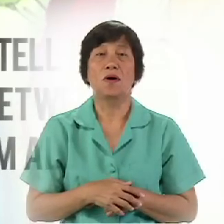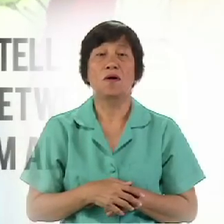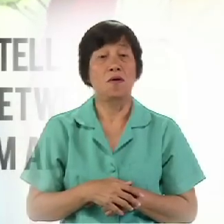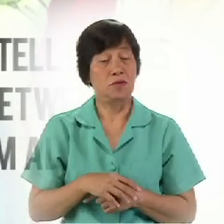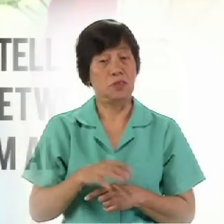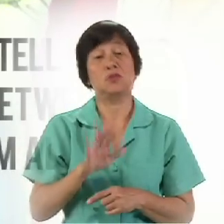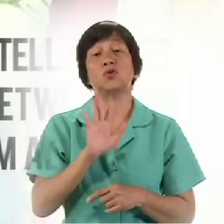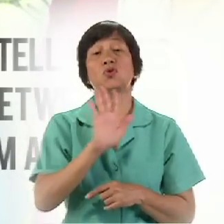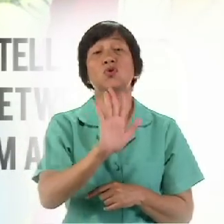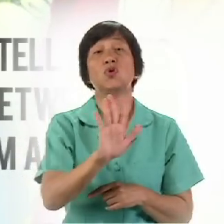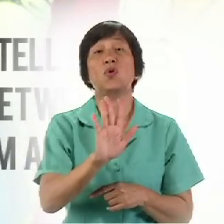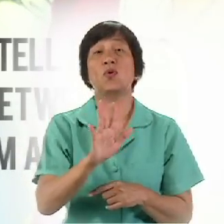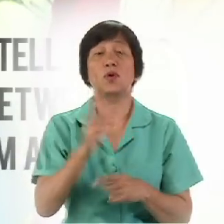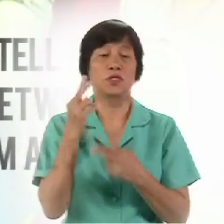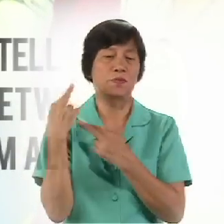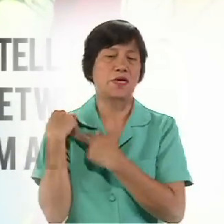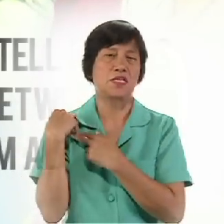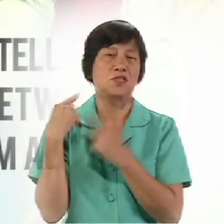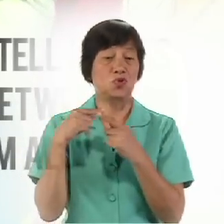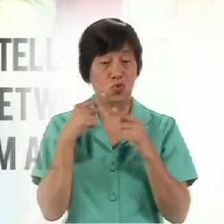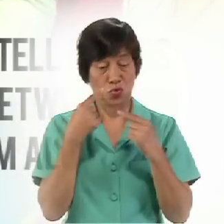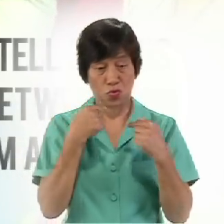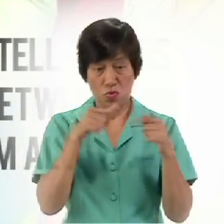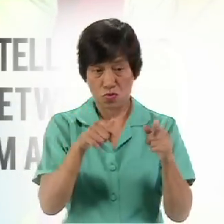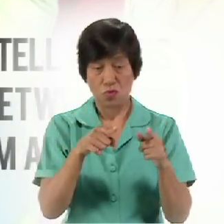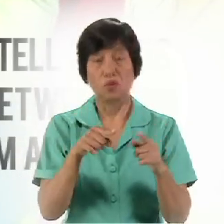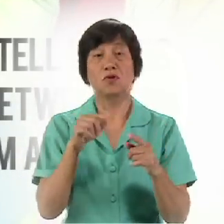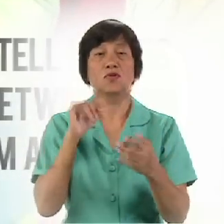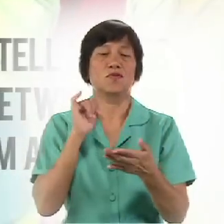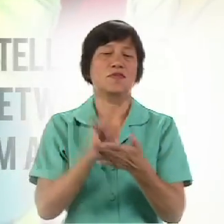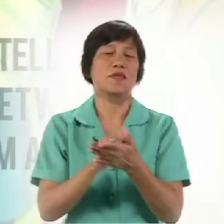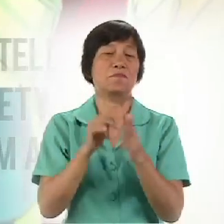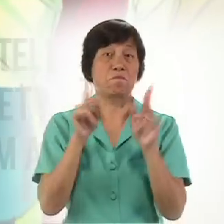It is your Responsibility To go To that person